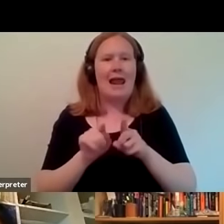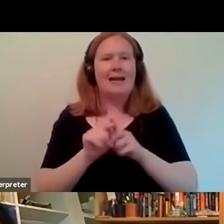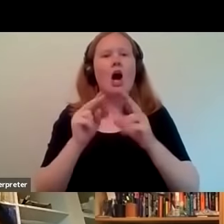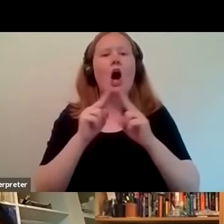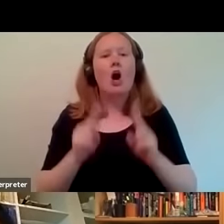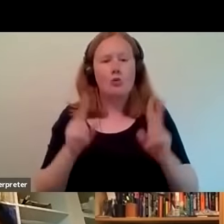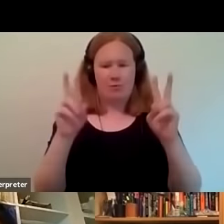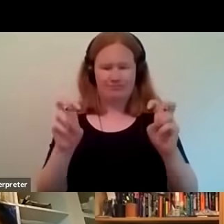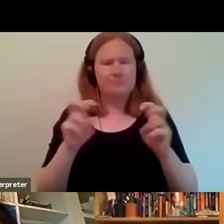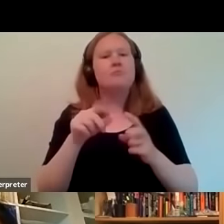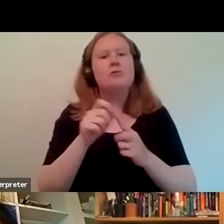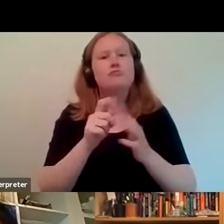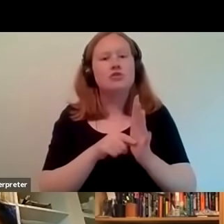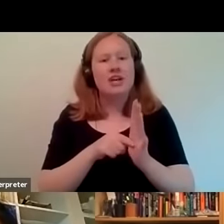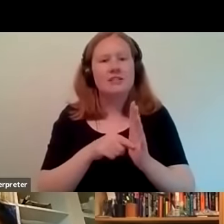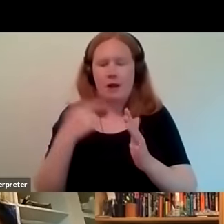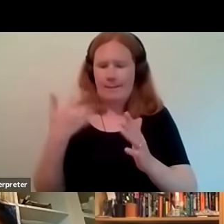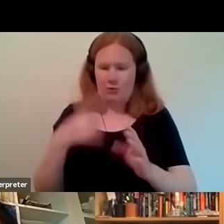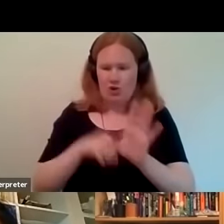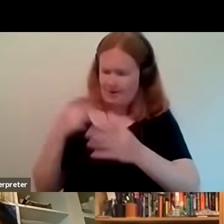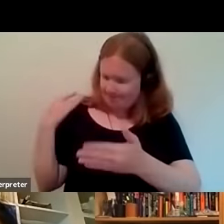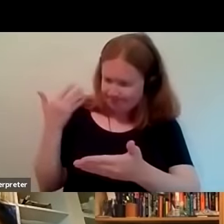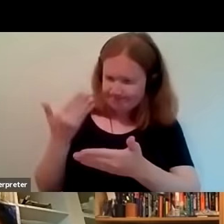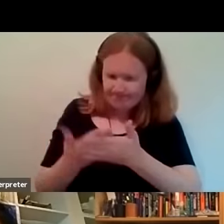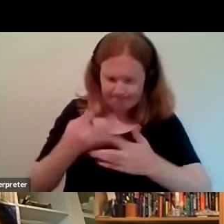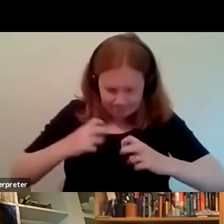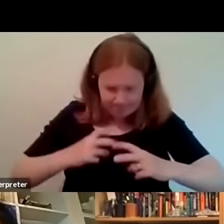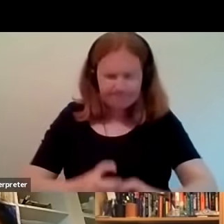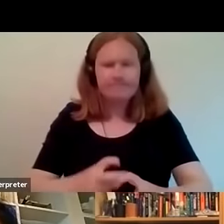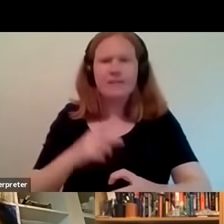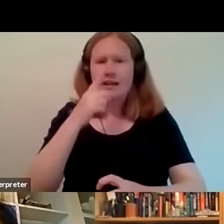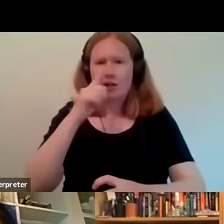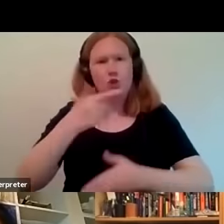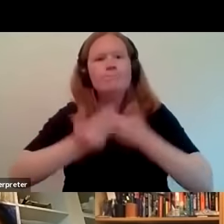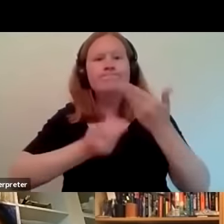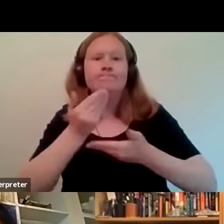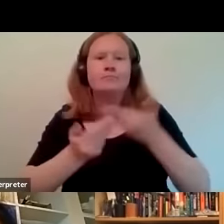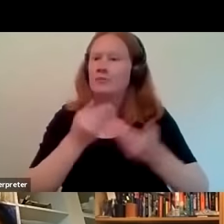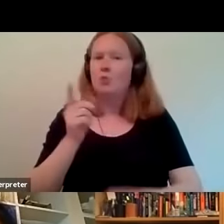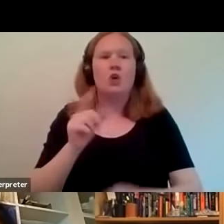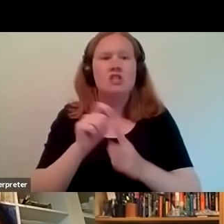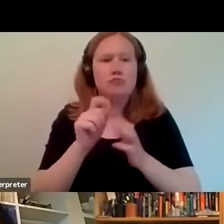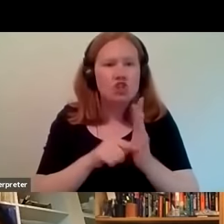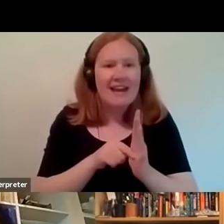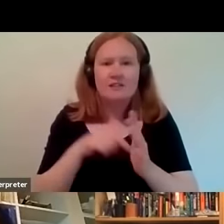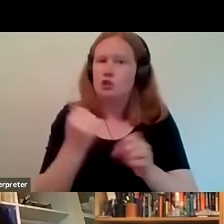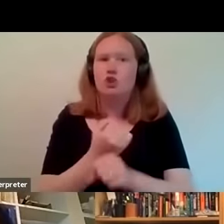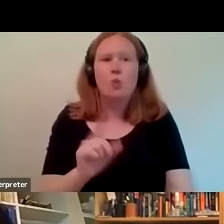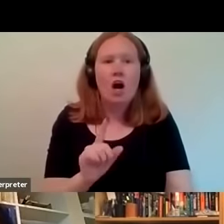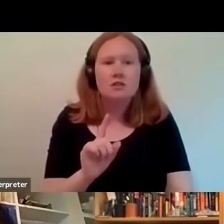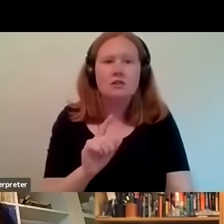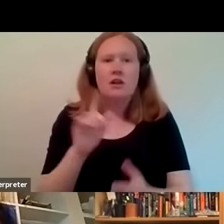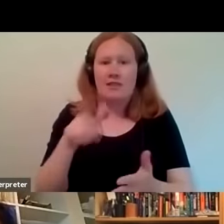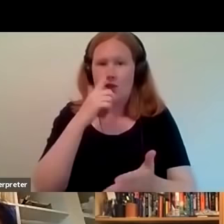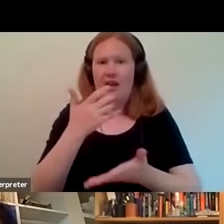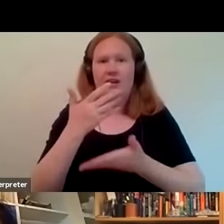occurring throughout the year um under your leadership so can you tell us what is no base like home what does it do um and then